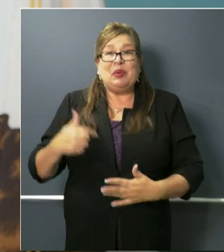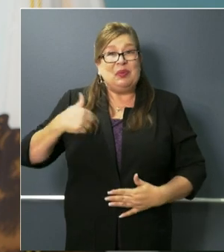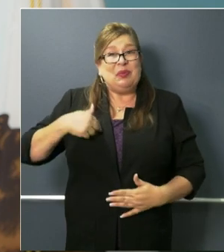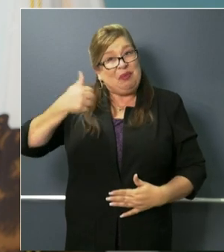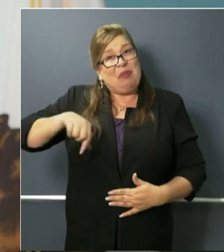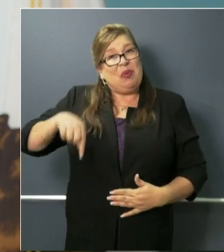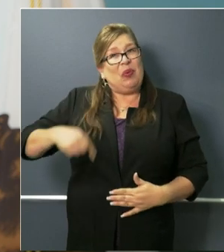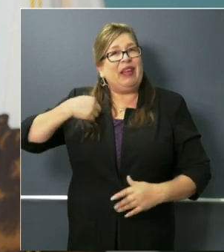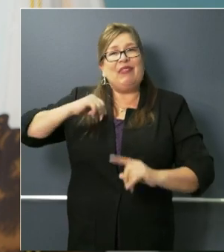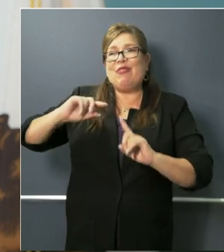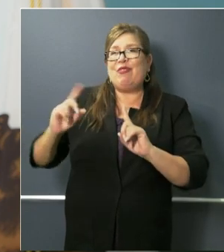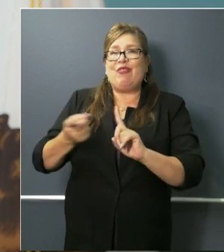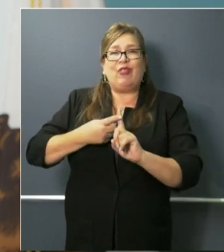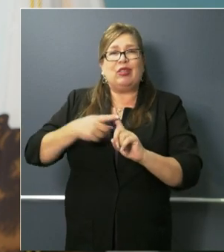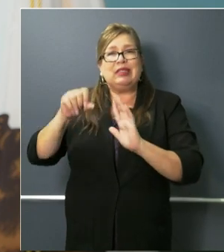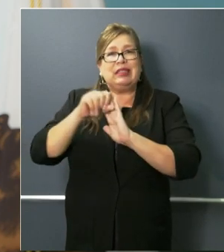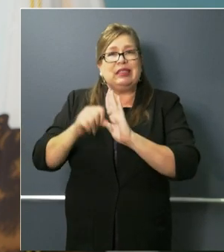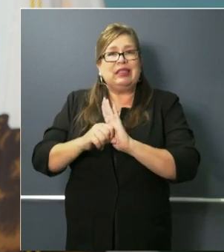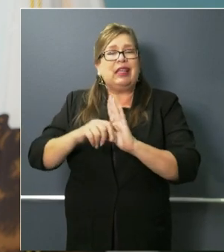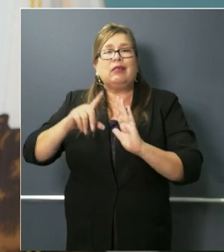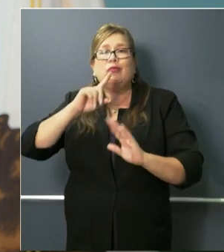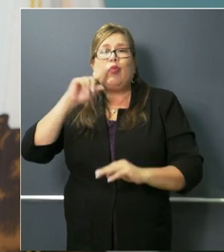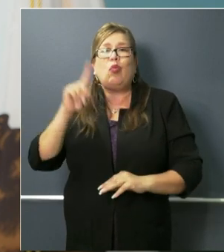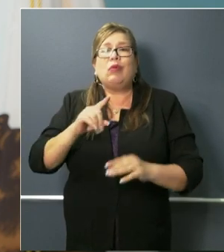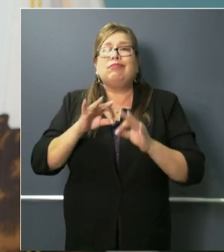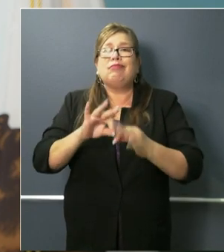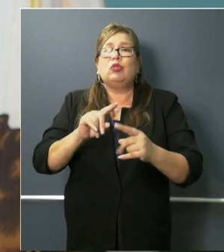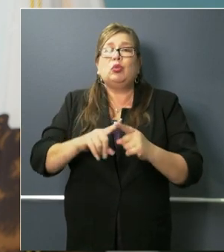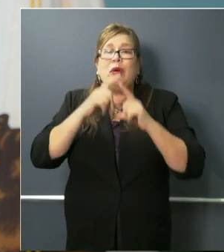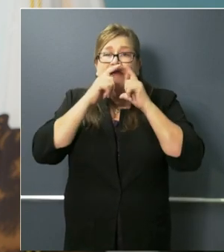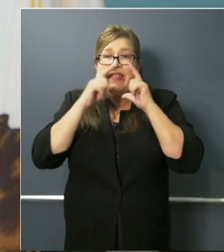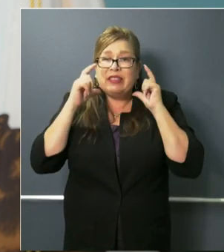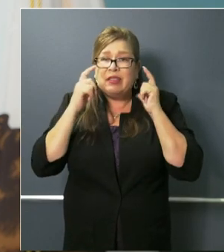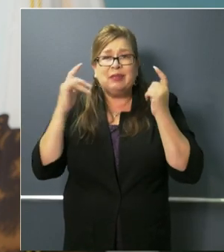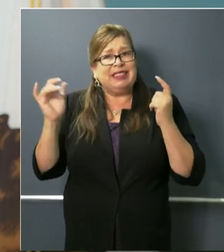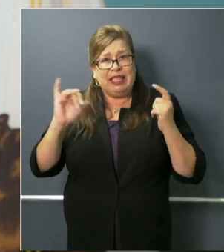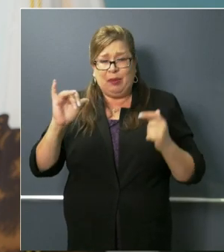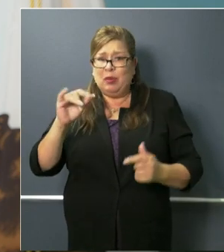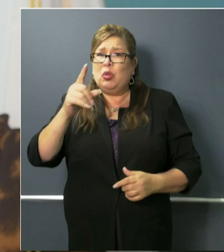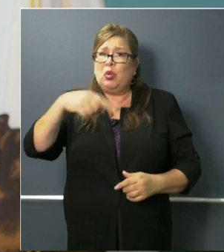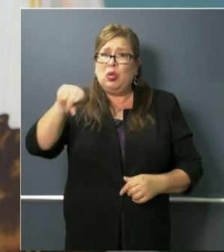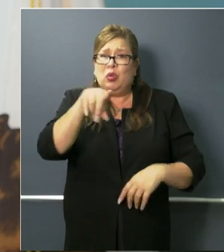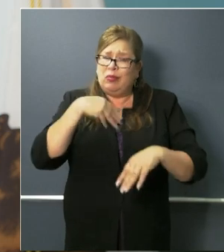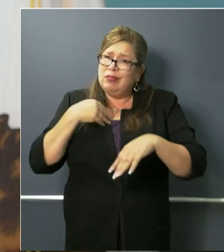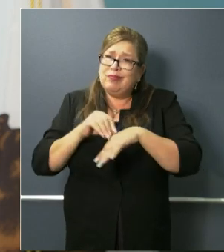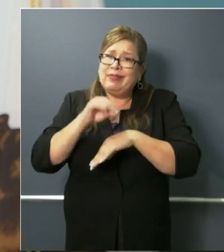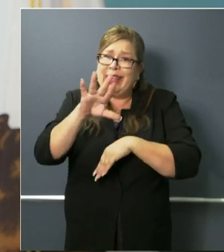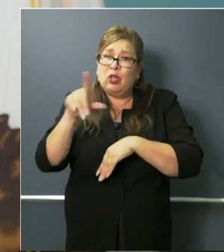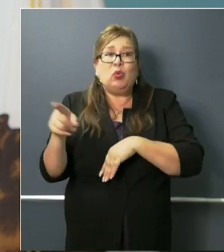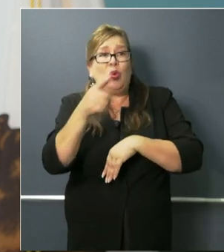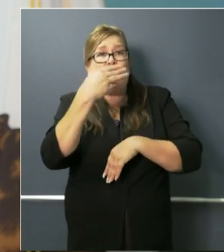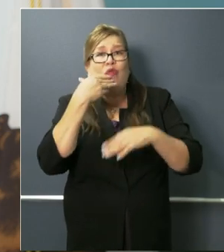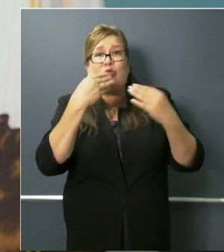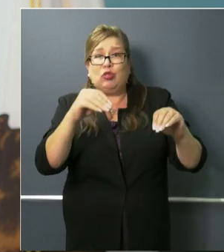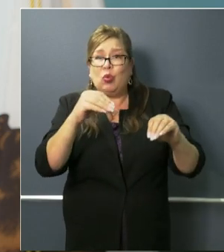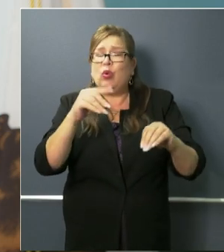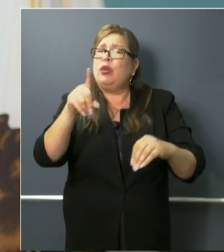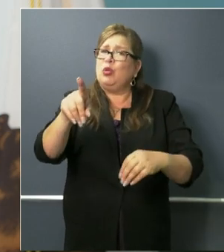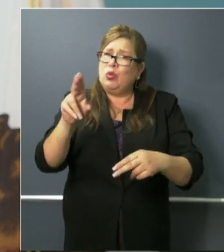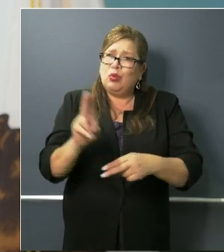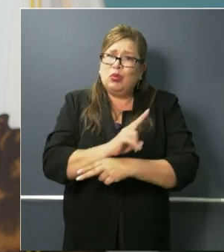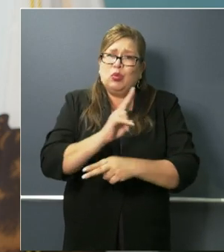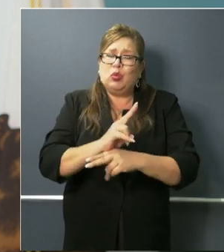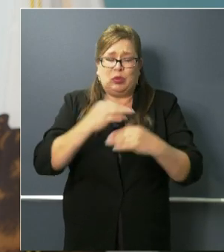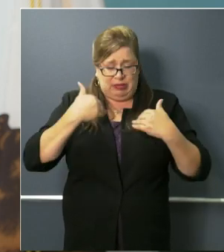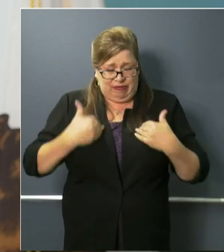put out uh broad stroke guidelines on face coverings. Um do the same when you go to the grocery store and make sure that you're practicing